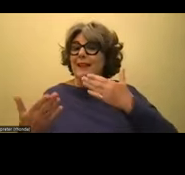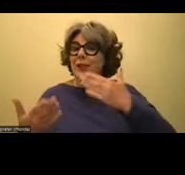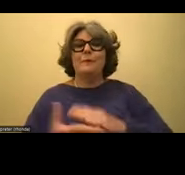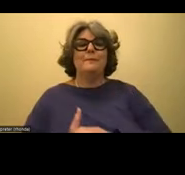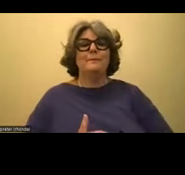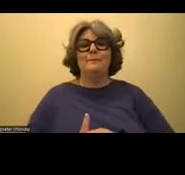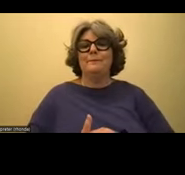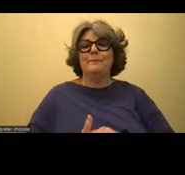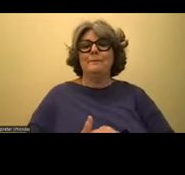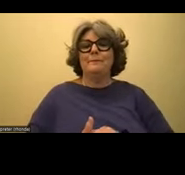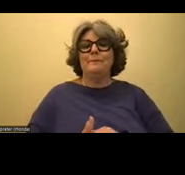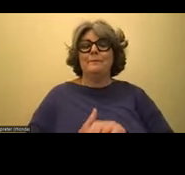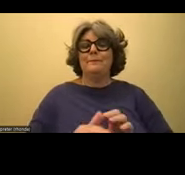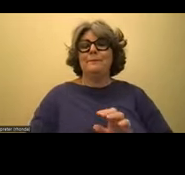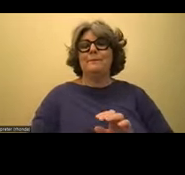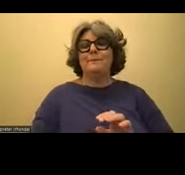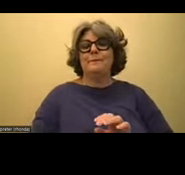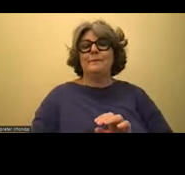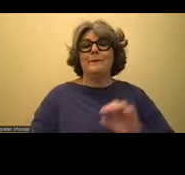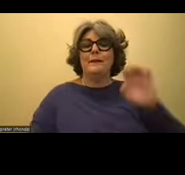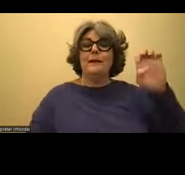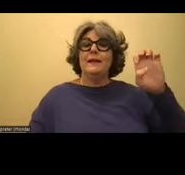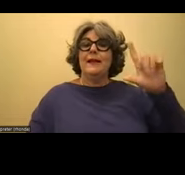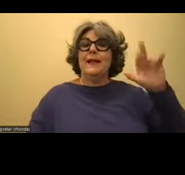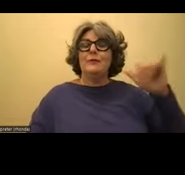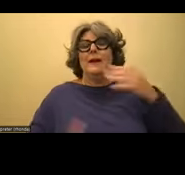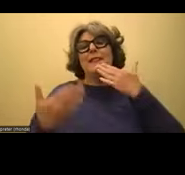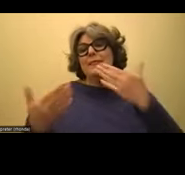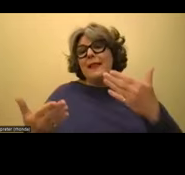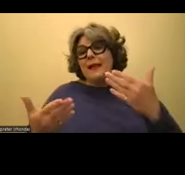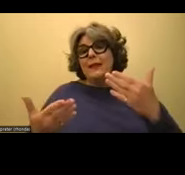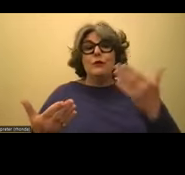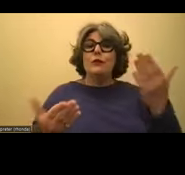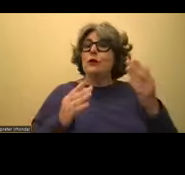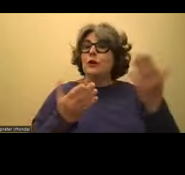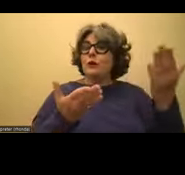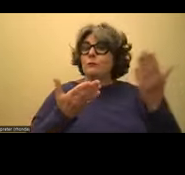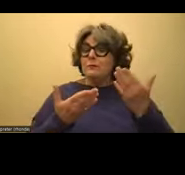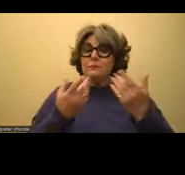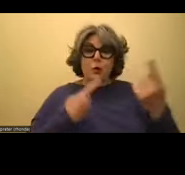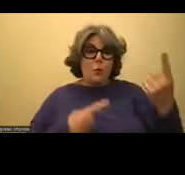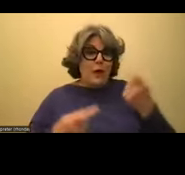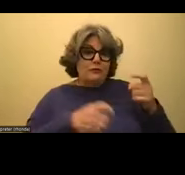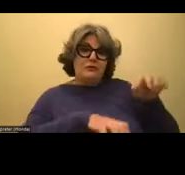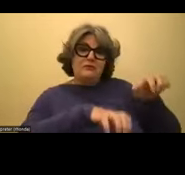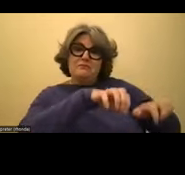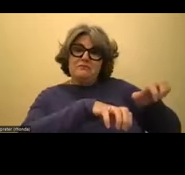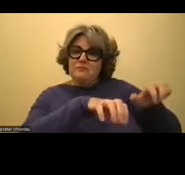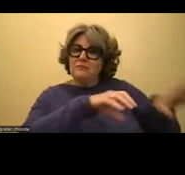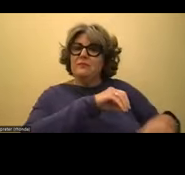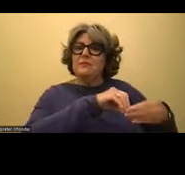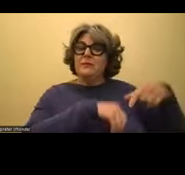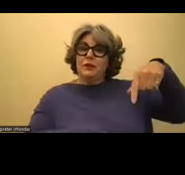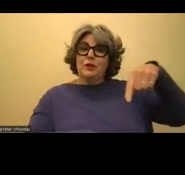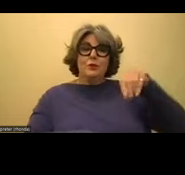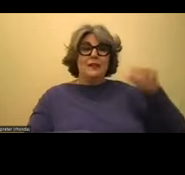Thank you so much, Emory and Jackie. And thank you for those who have submitted questions. Please feel free to continue submitting questions through the Q&A